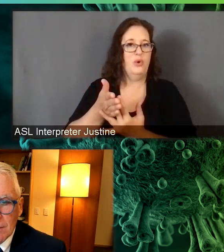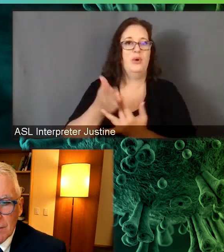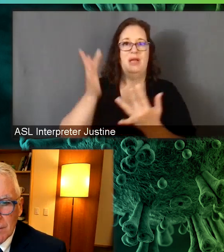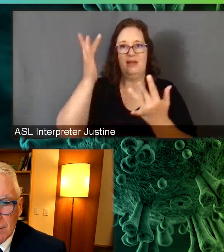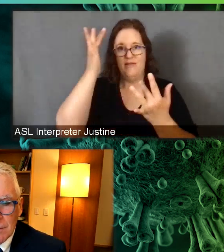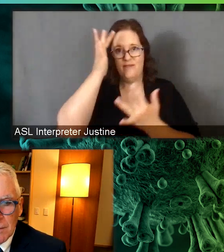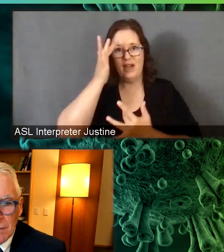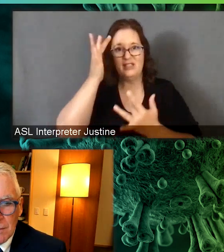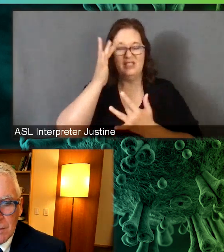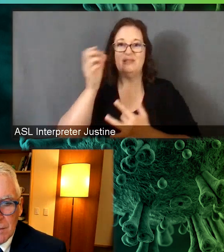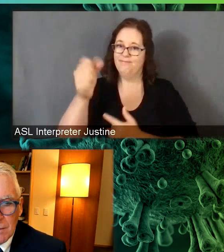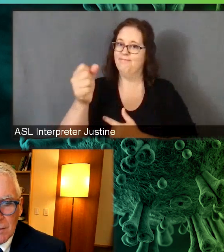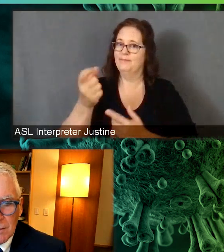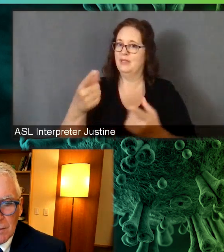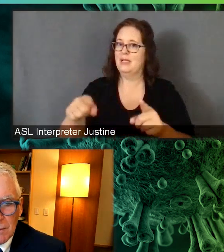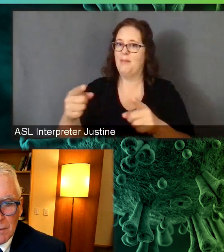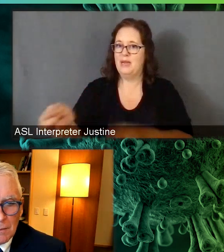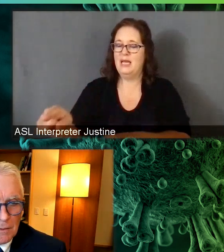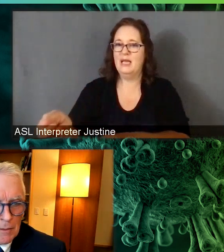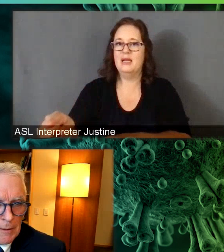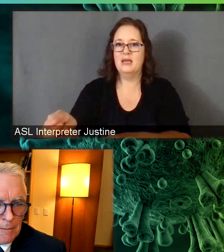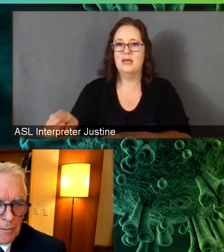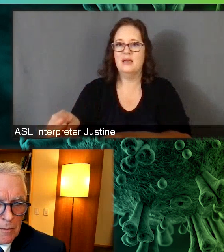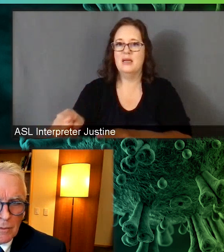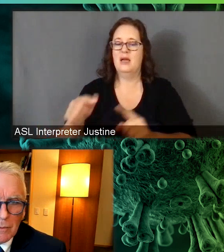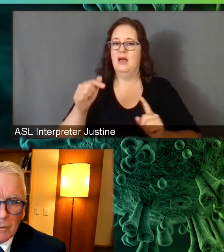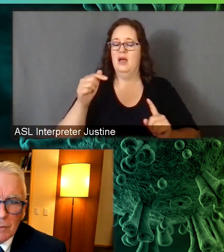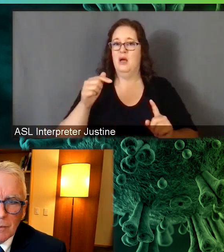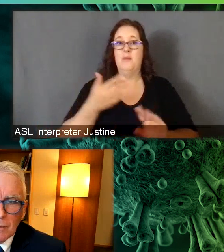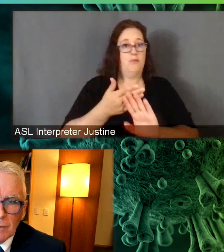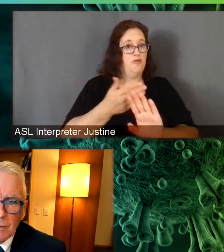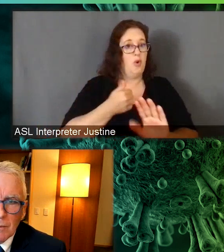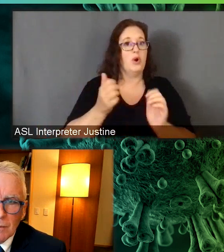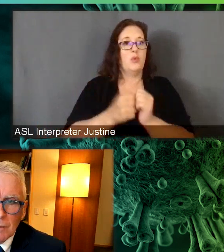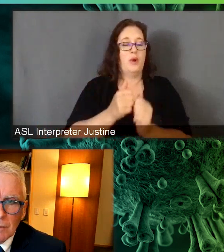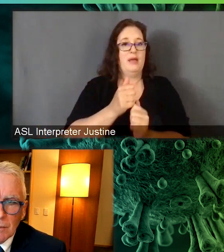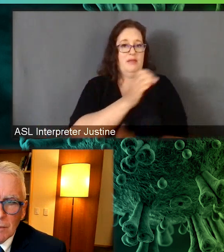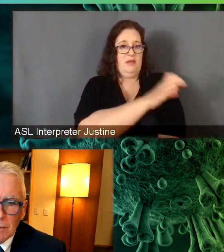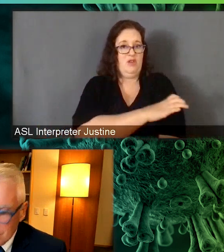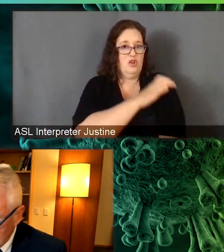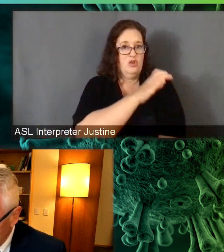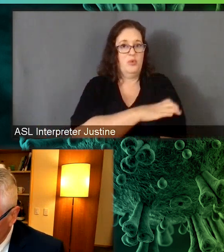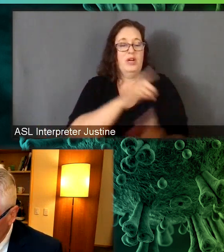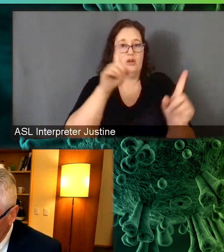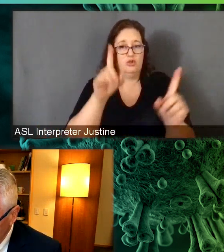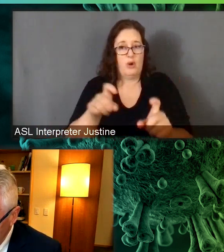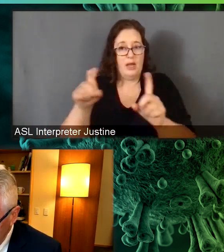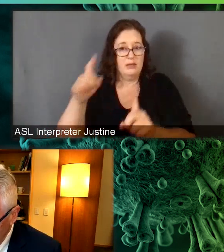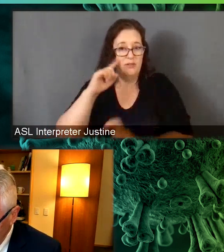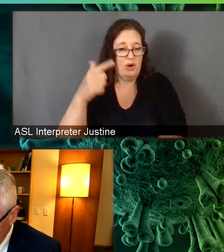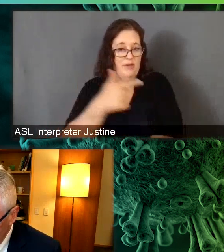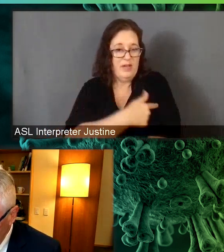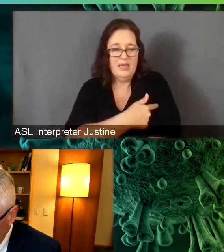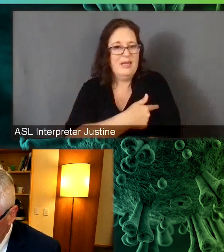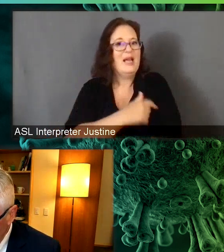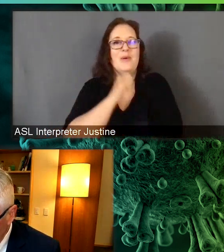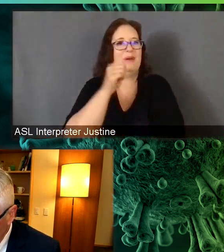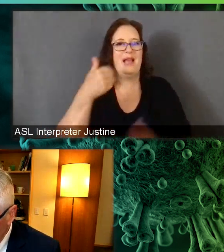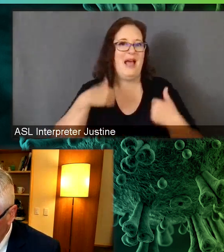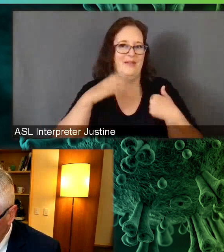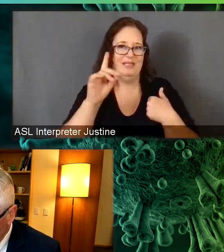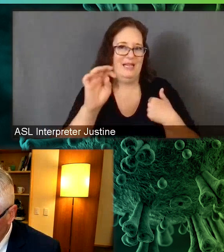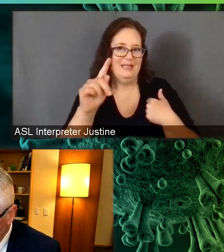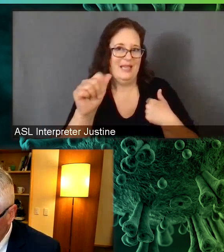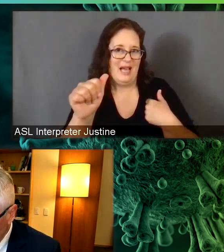than what we saw in the initial clinical trials, because that variant was not really around when the initial vaccine trials were occurring. So